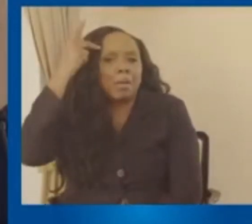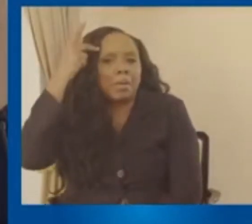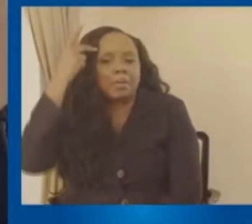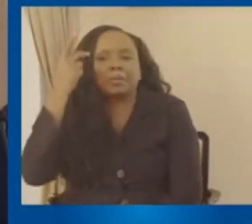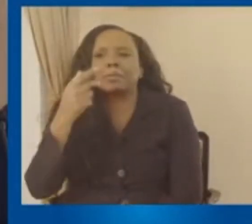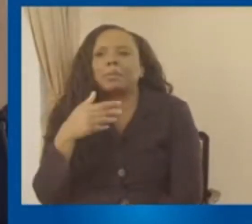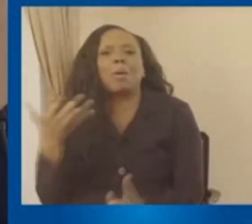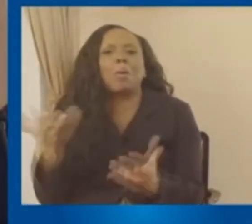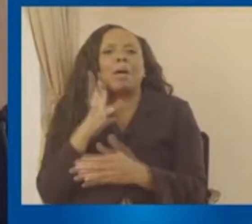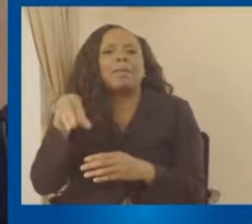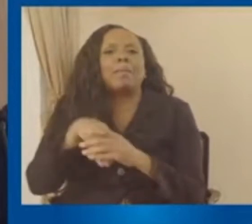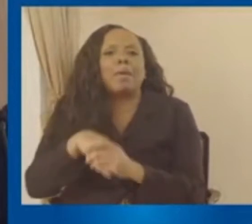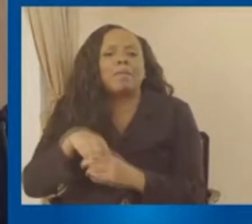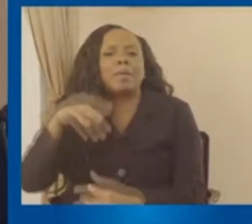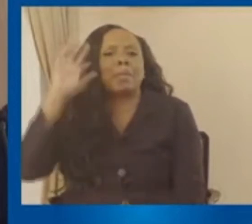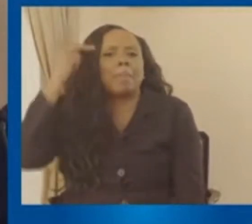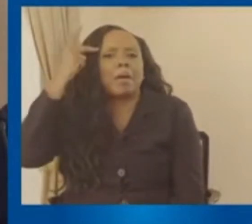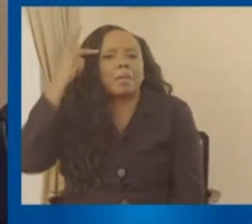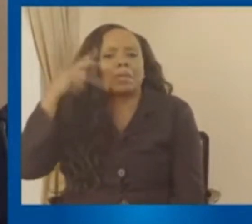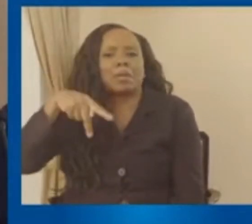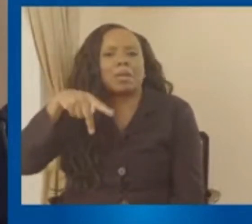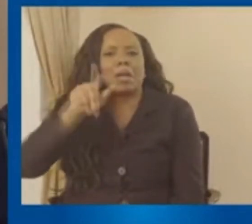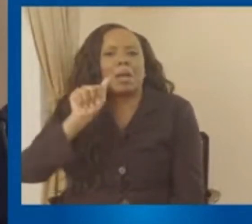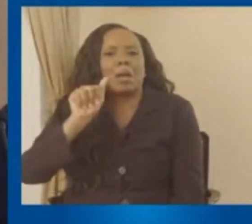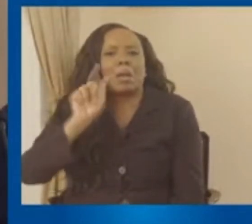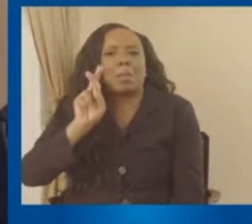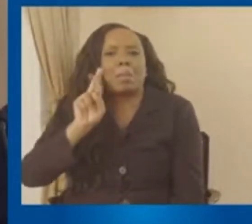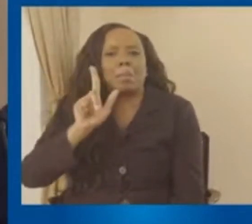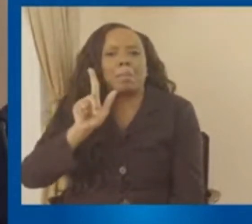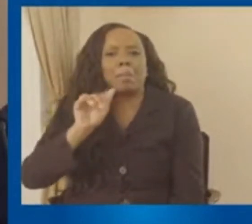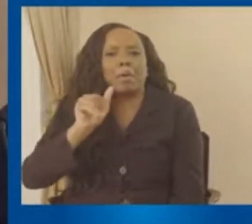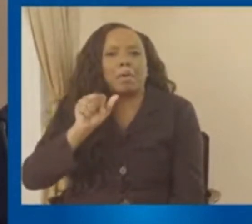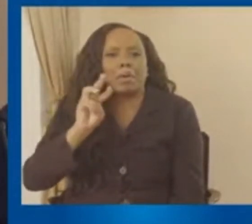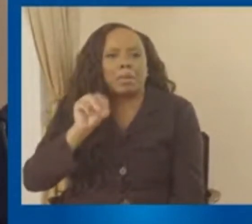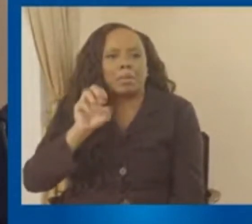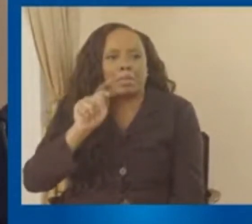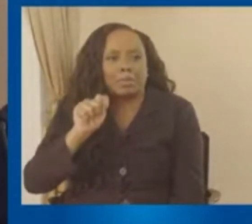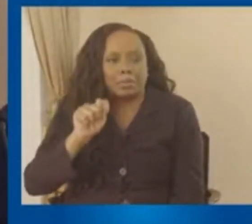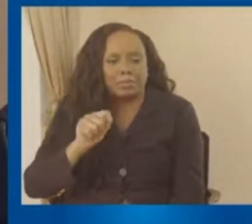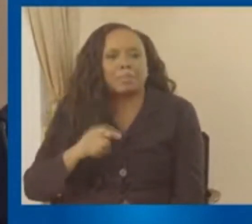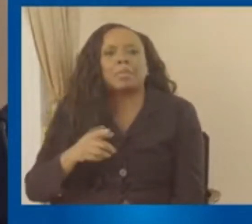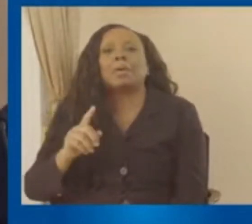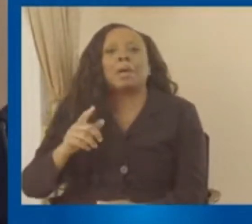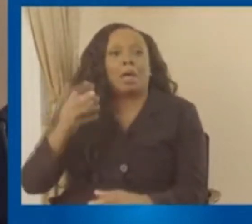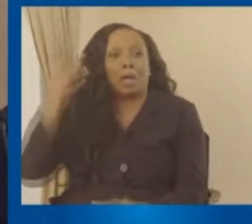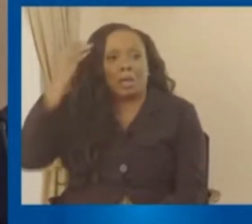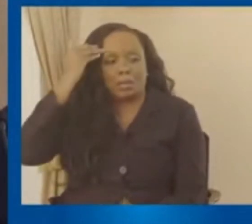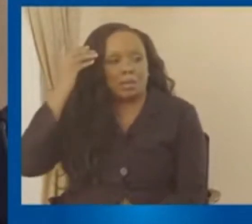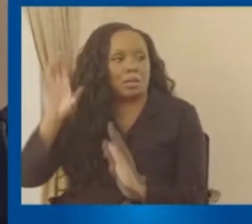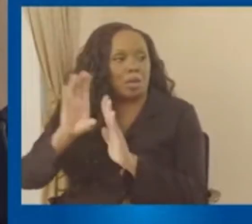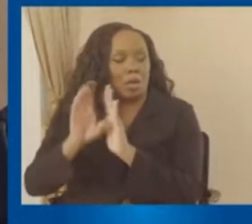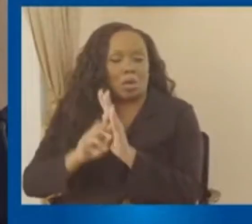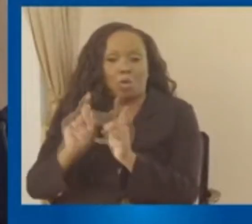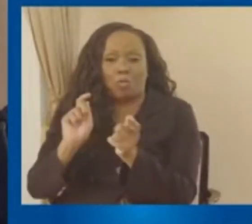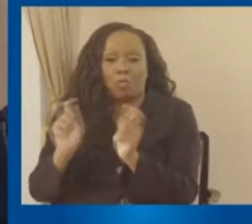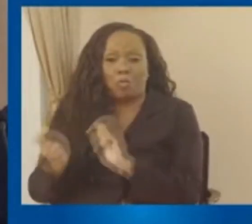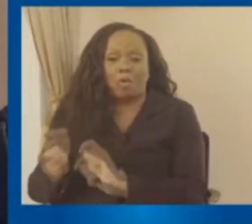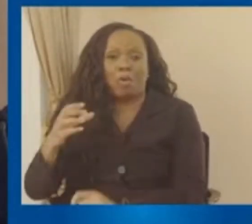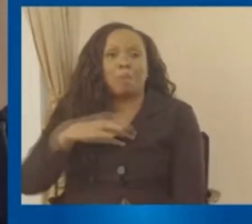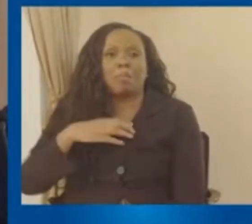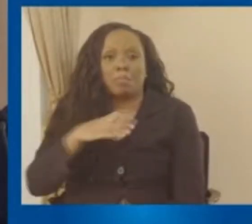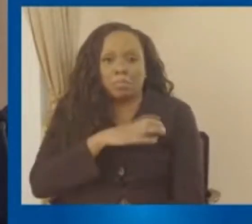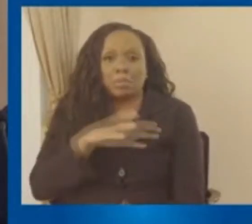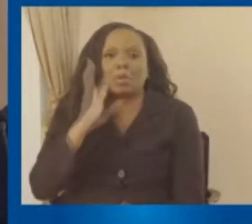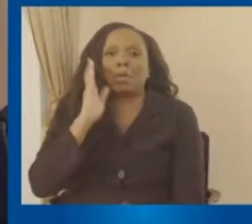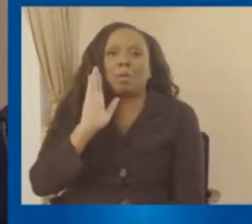of that sort. And I fully anticipate that the Constitutional Reform Commission will be receiving significant submissions from